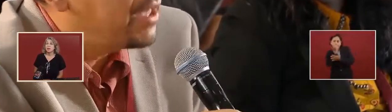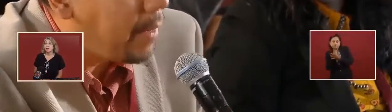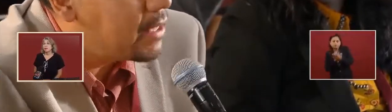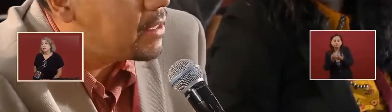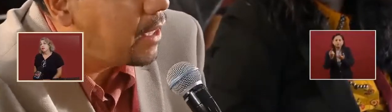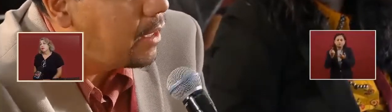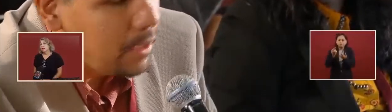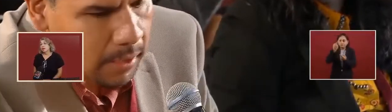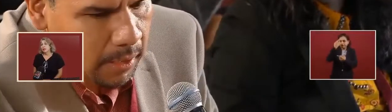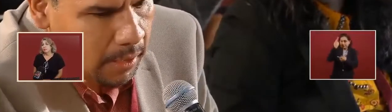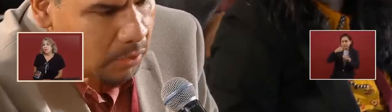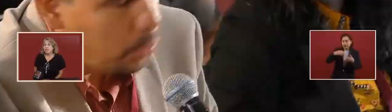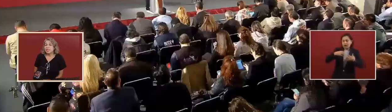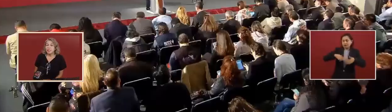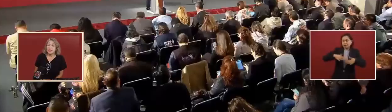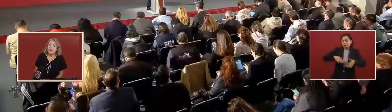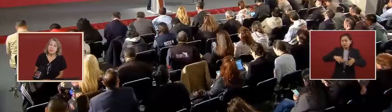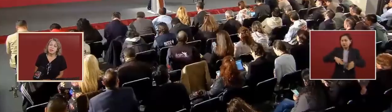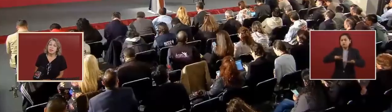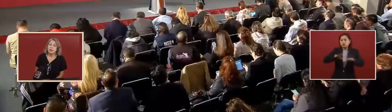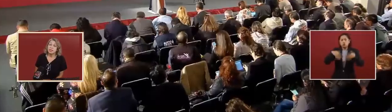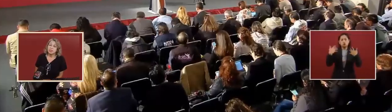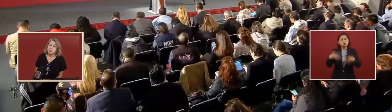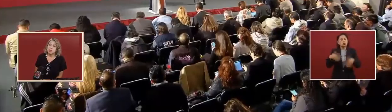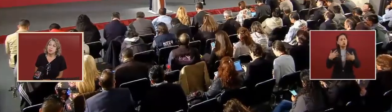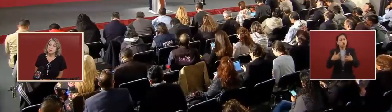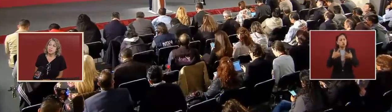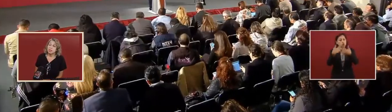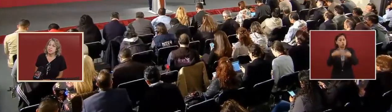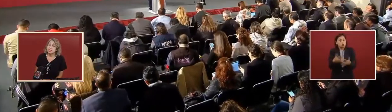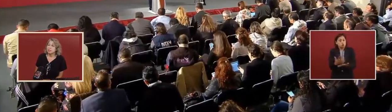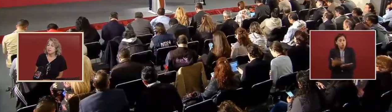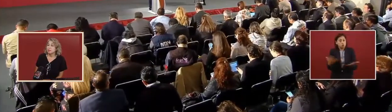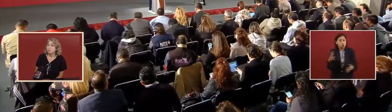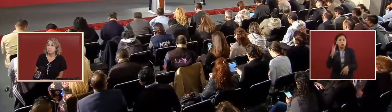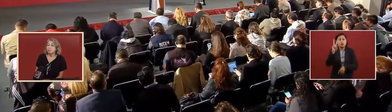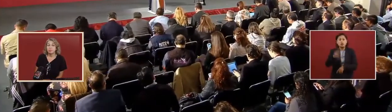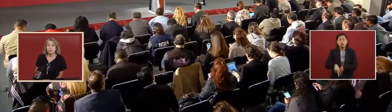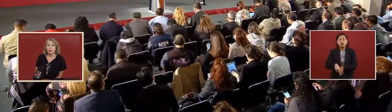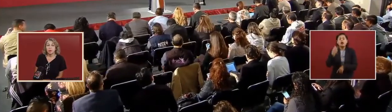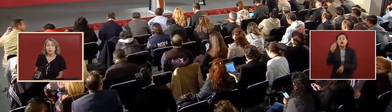industry which is building